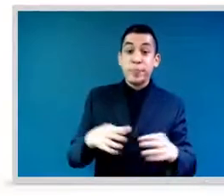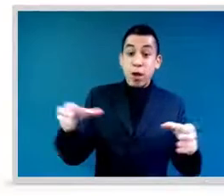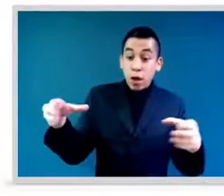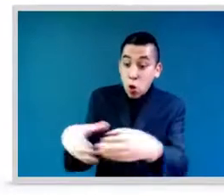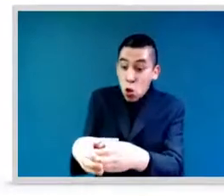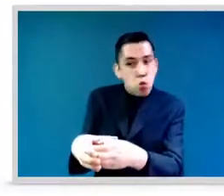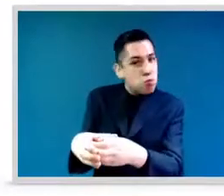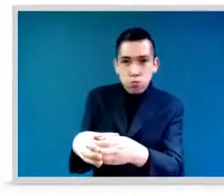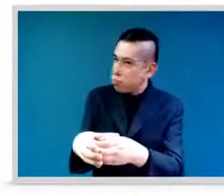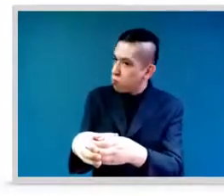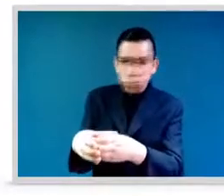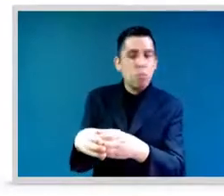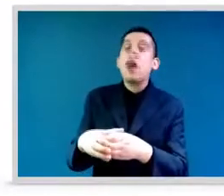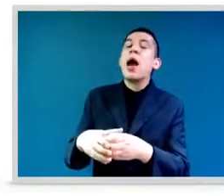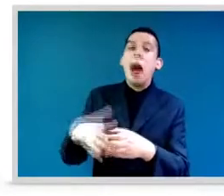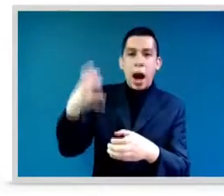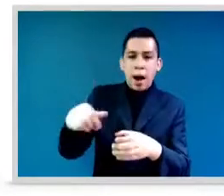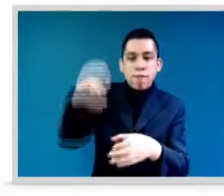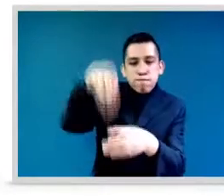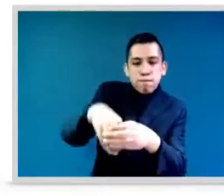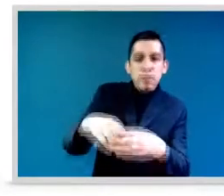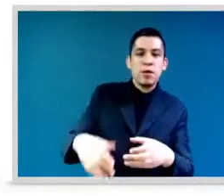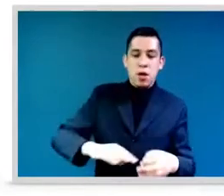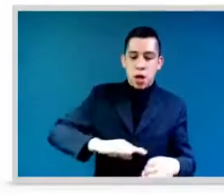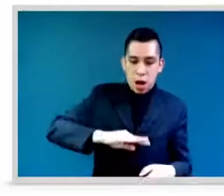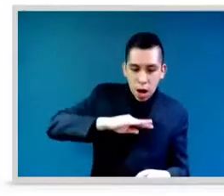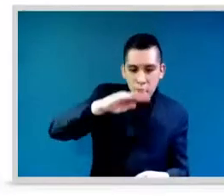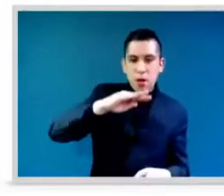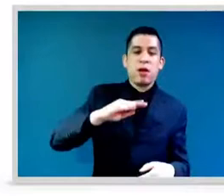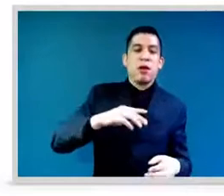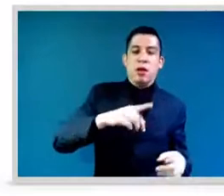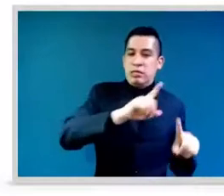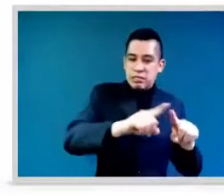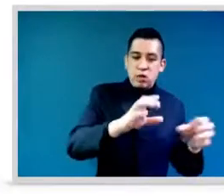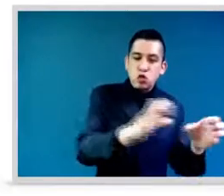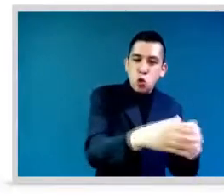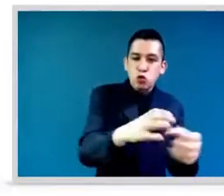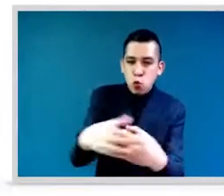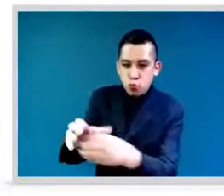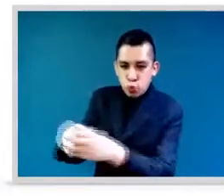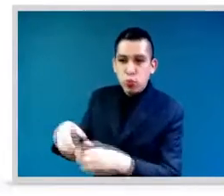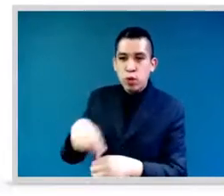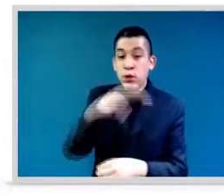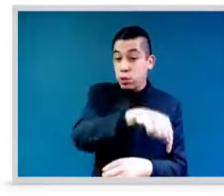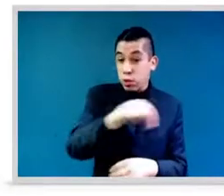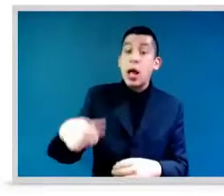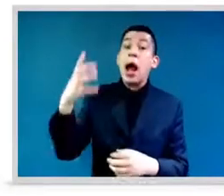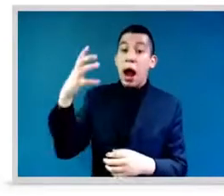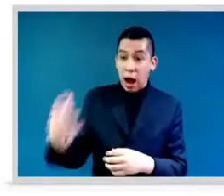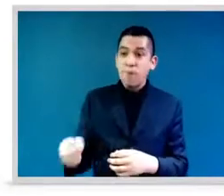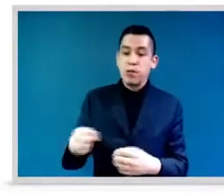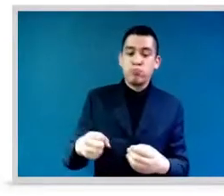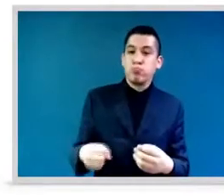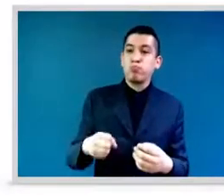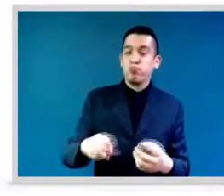is a problem if women aren't being recognized for their leadership at any level. And they're just being sometimes applauded. Sometimes their